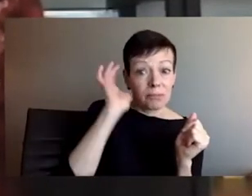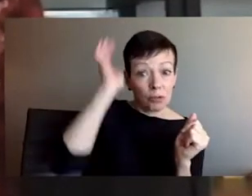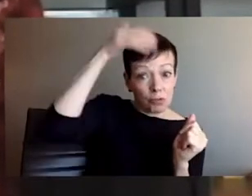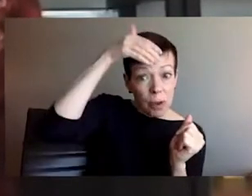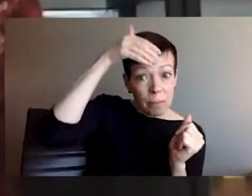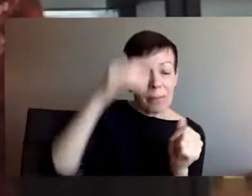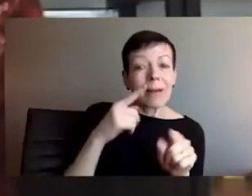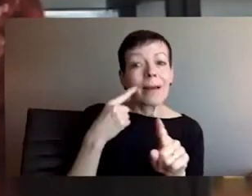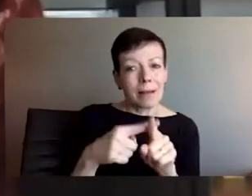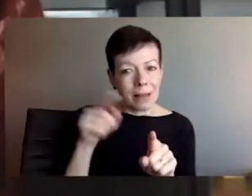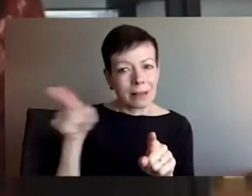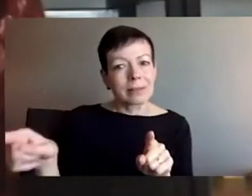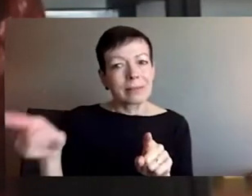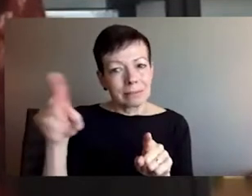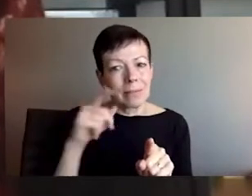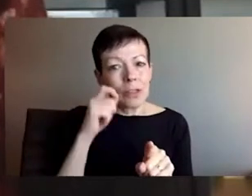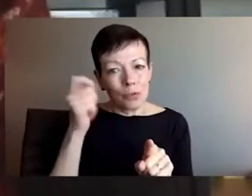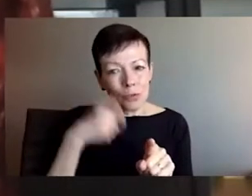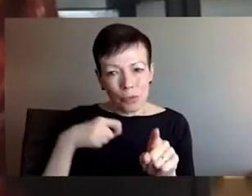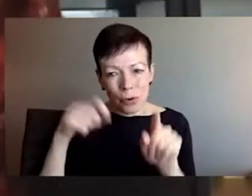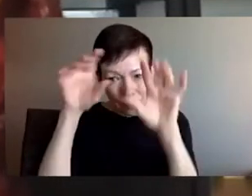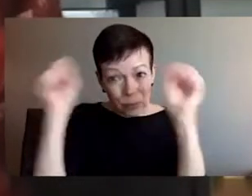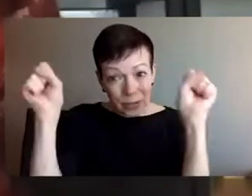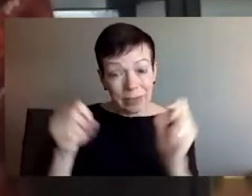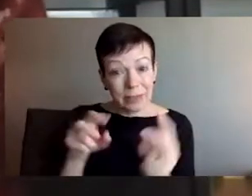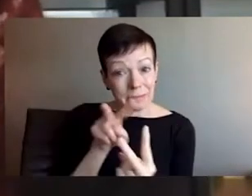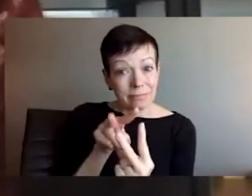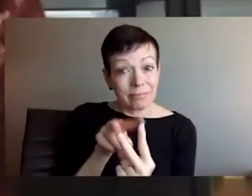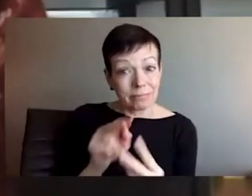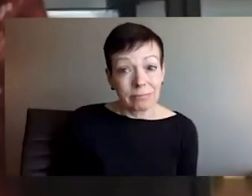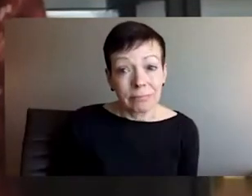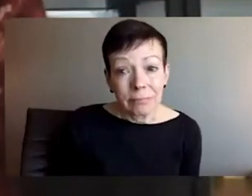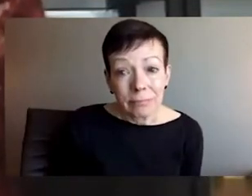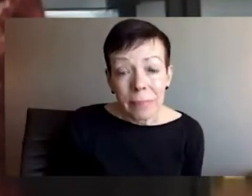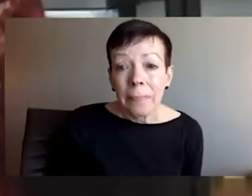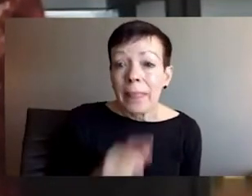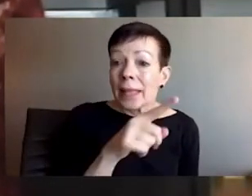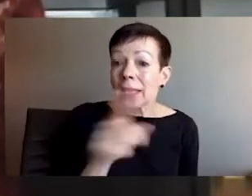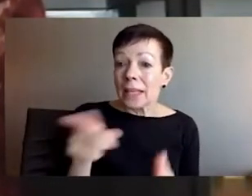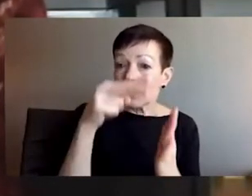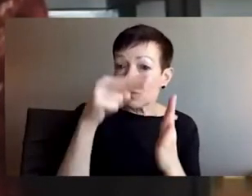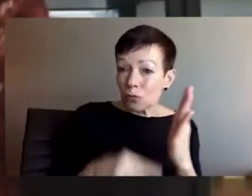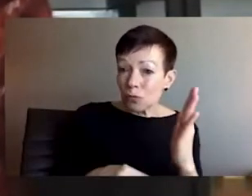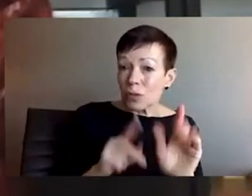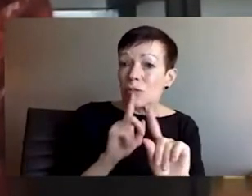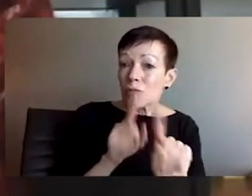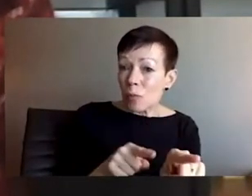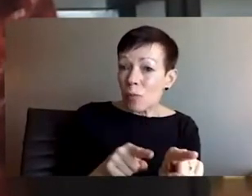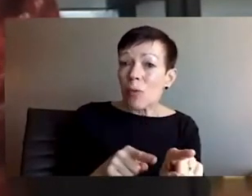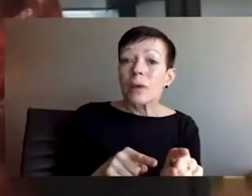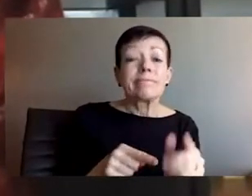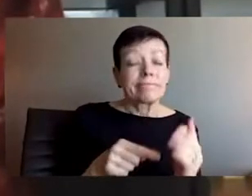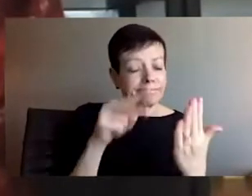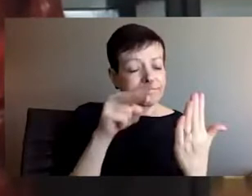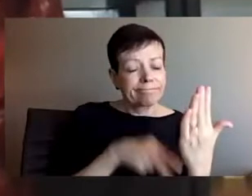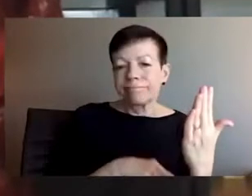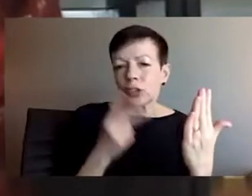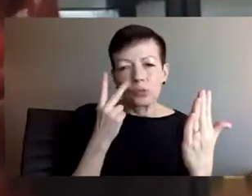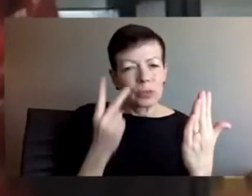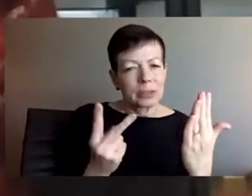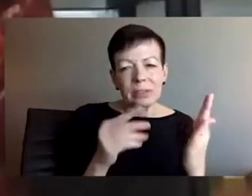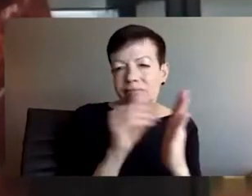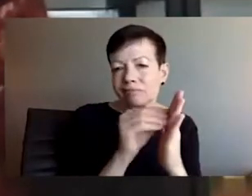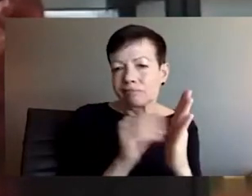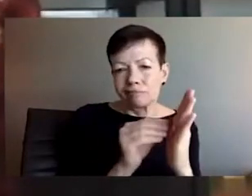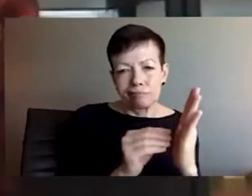So, for example, Paul Manafort advised both Yanukovych and led the Trump campaign for